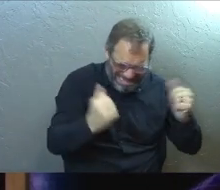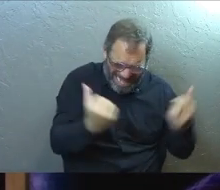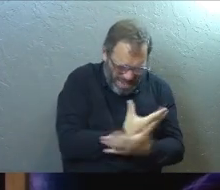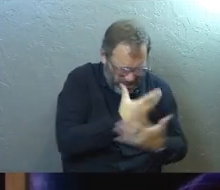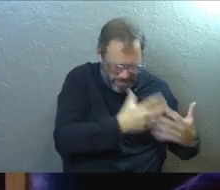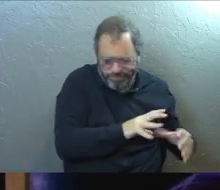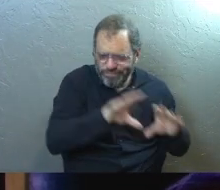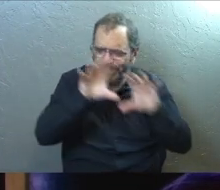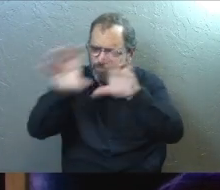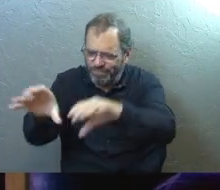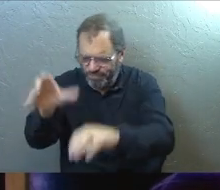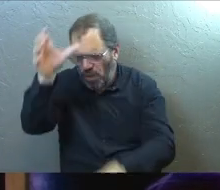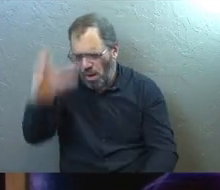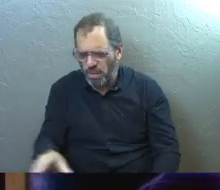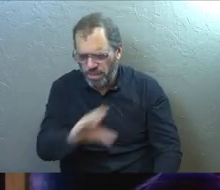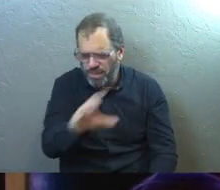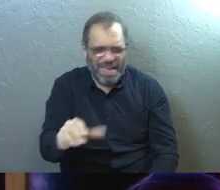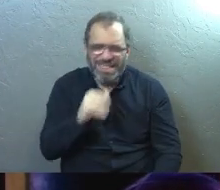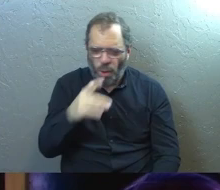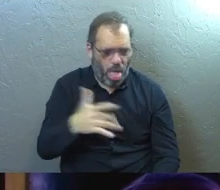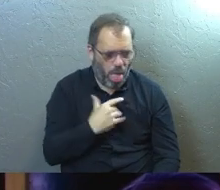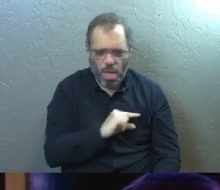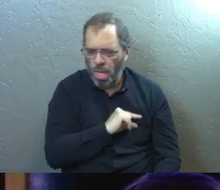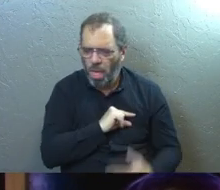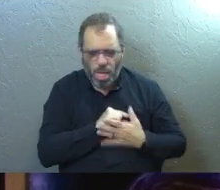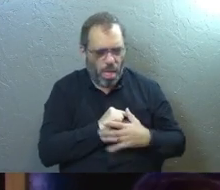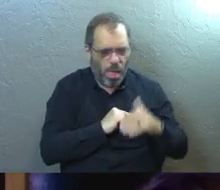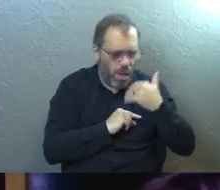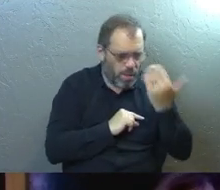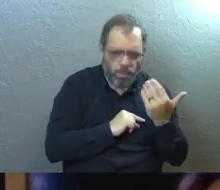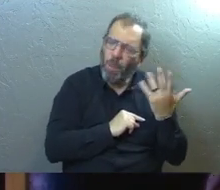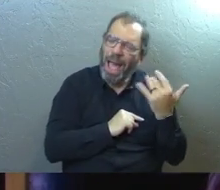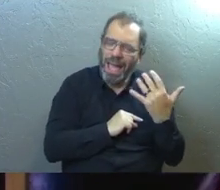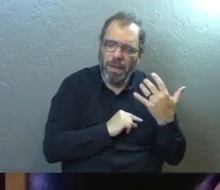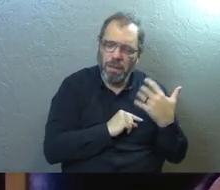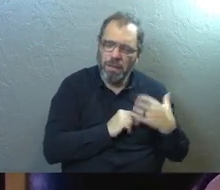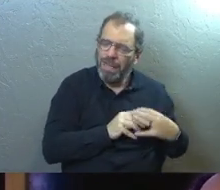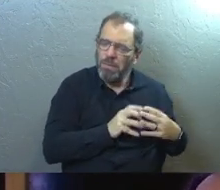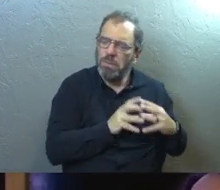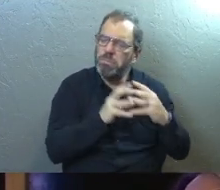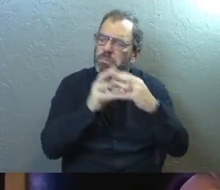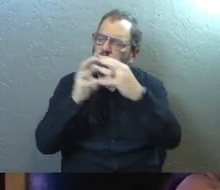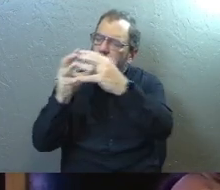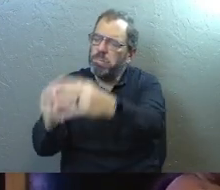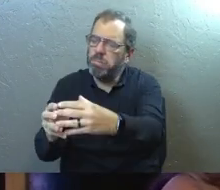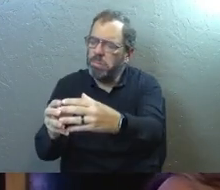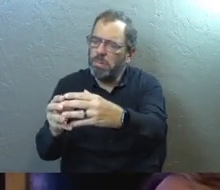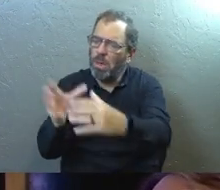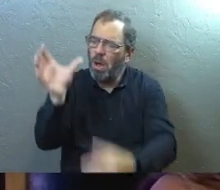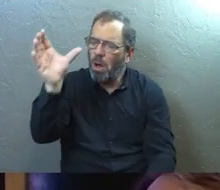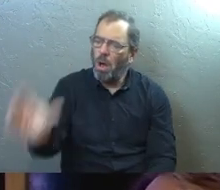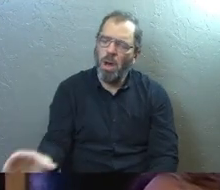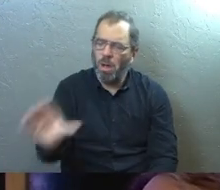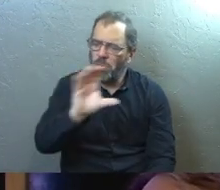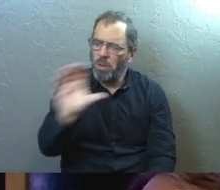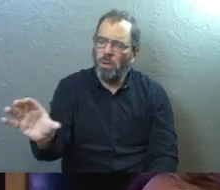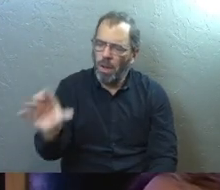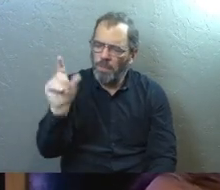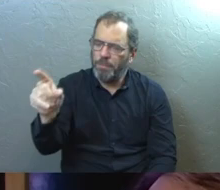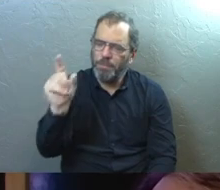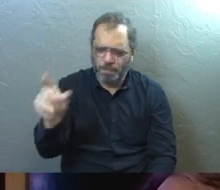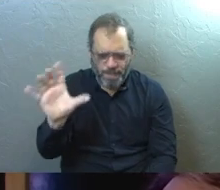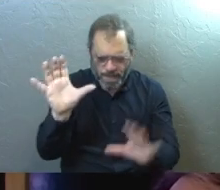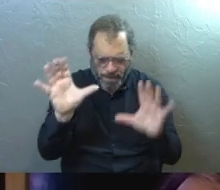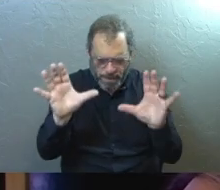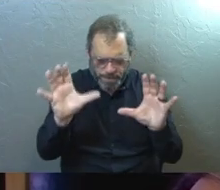brokenness that we have. So, God, we don't need to feel guilt and shame for it because you carried it for us on the cross. God, our broken